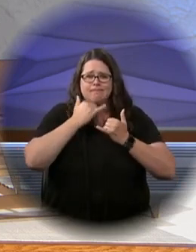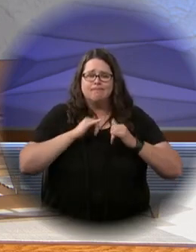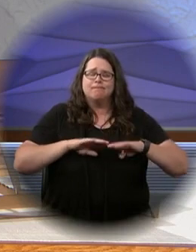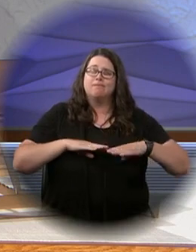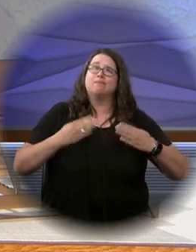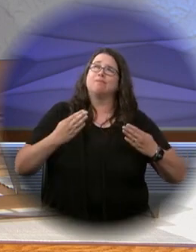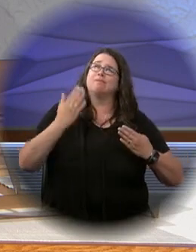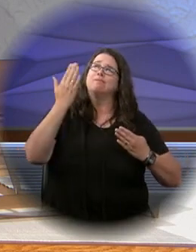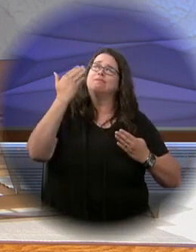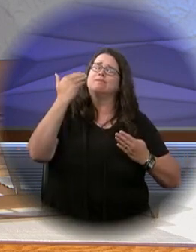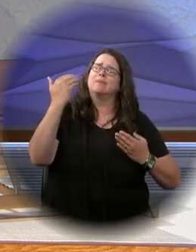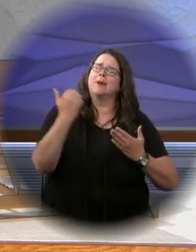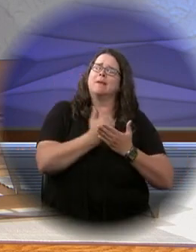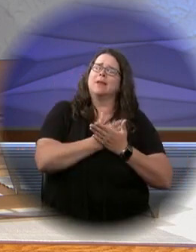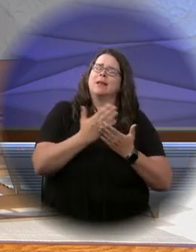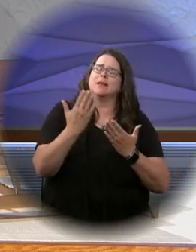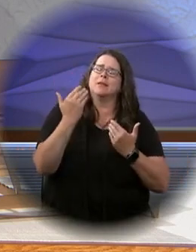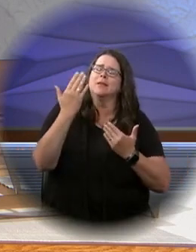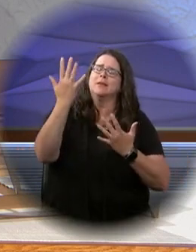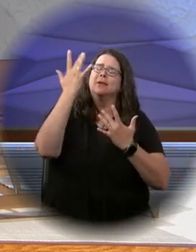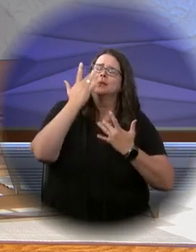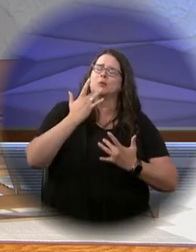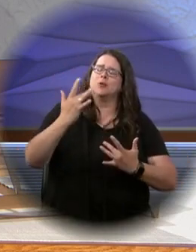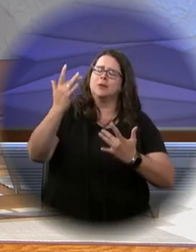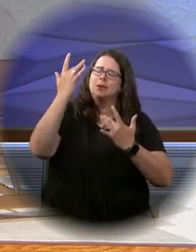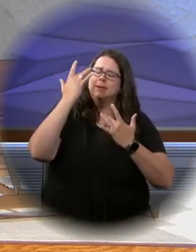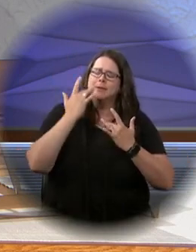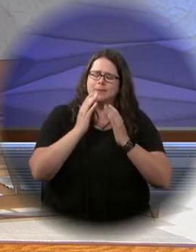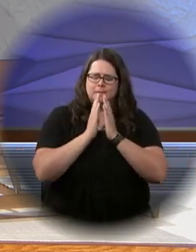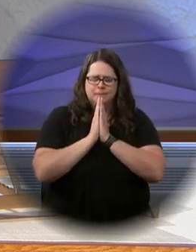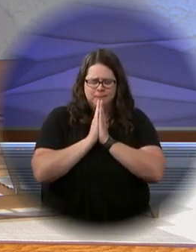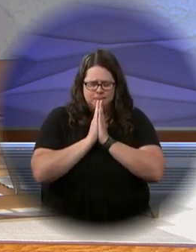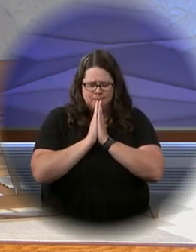hearts and all that we are to God's divine mercy.